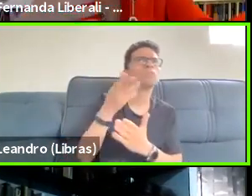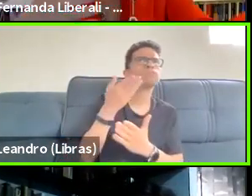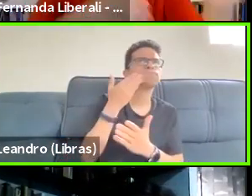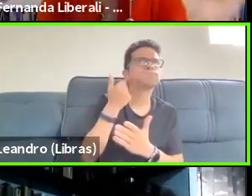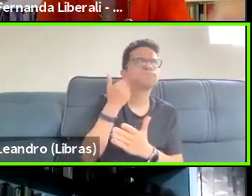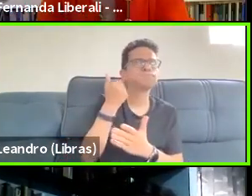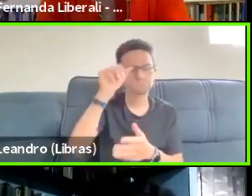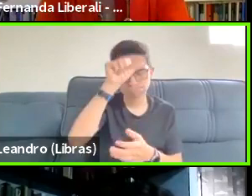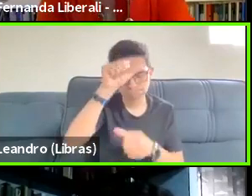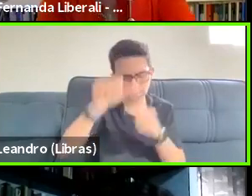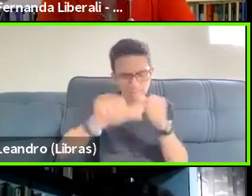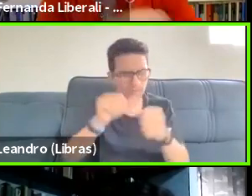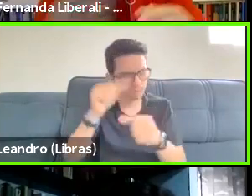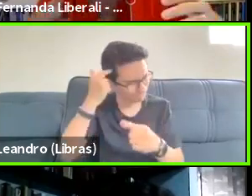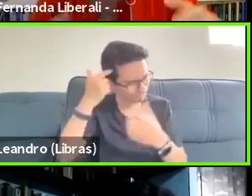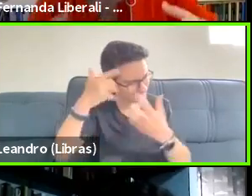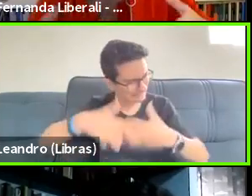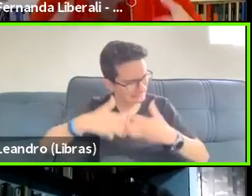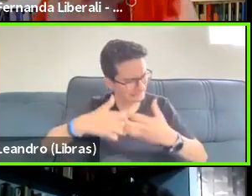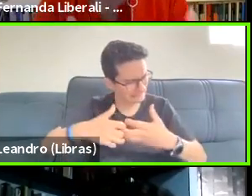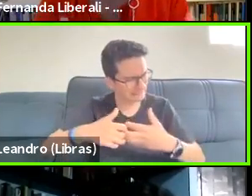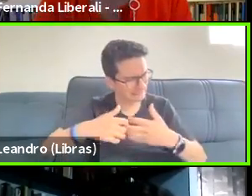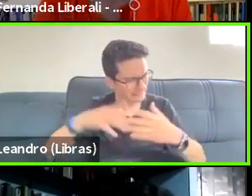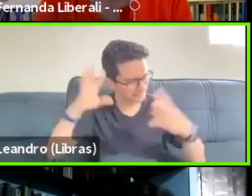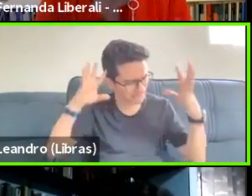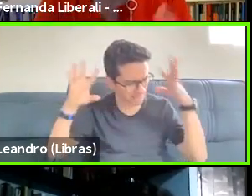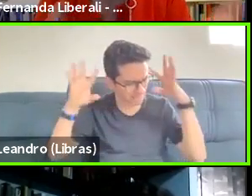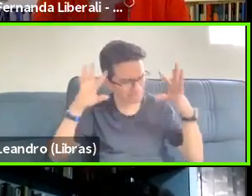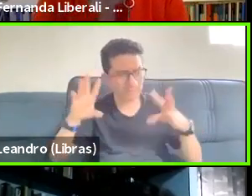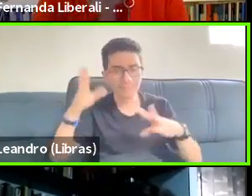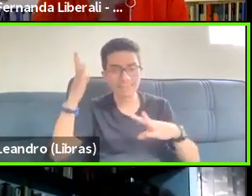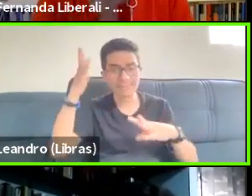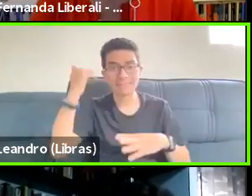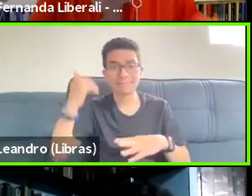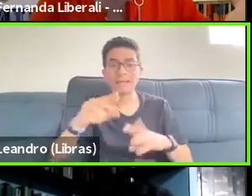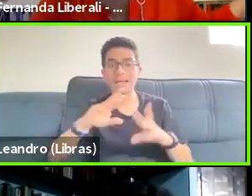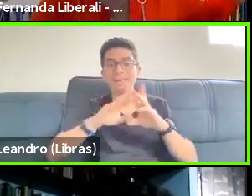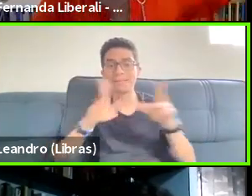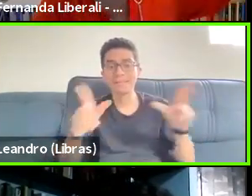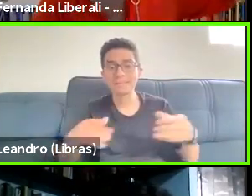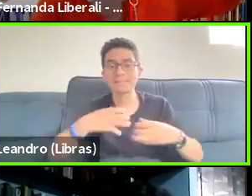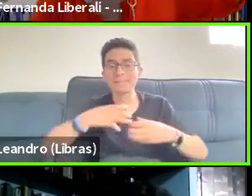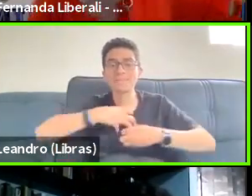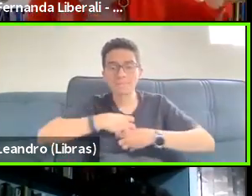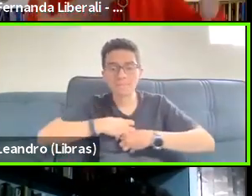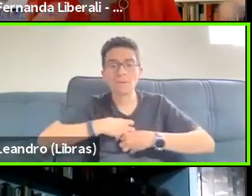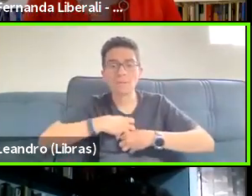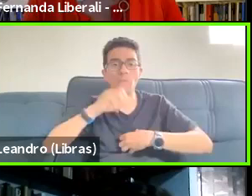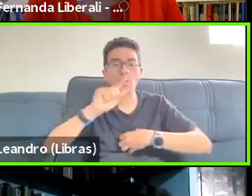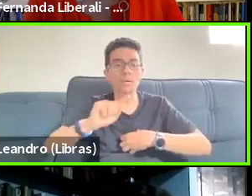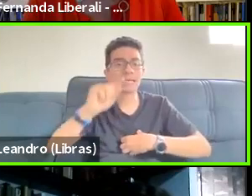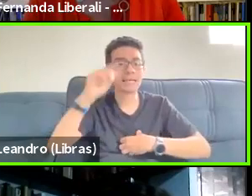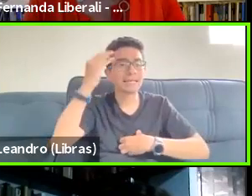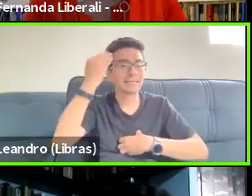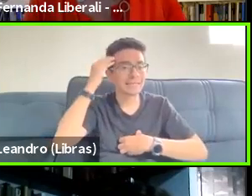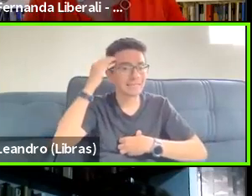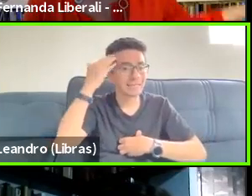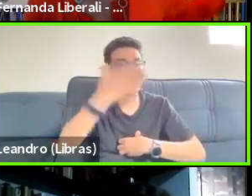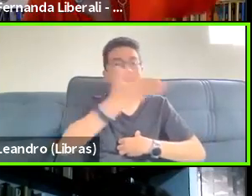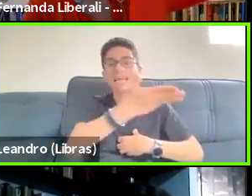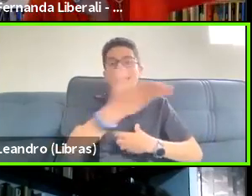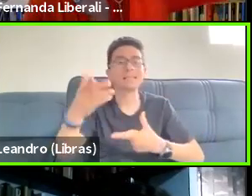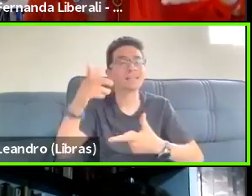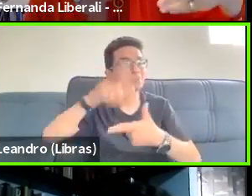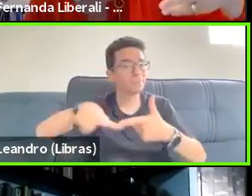the different, uh, ways we can understand this problem. Bringing for, because it's school life.